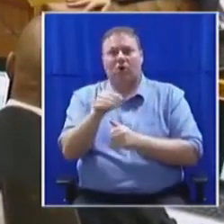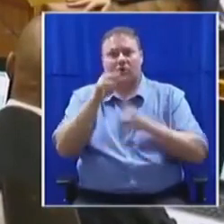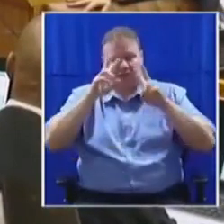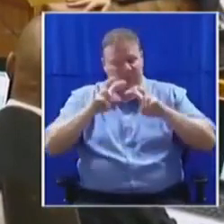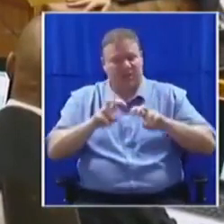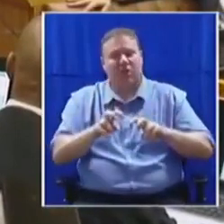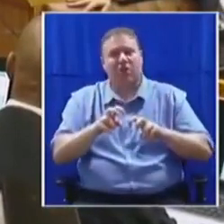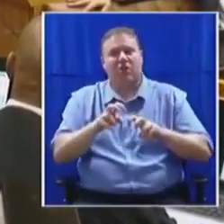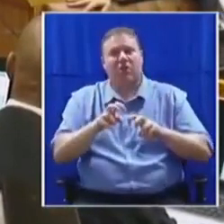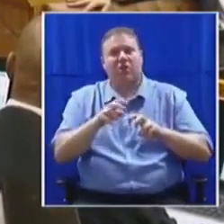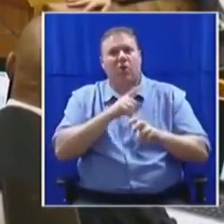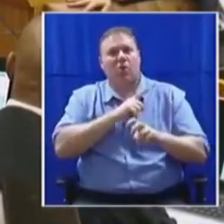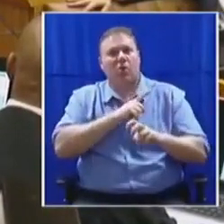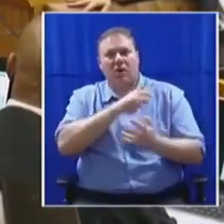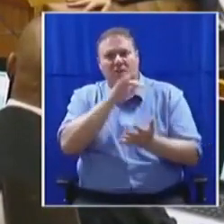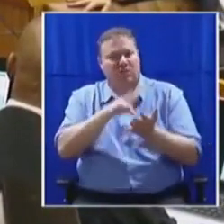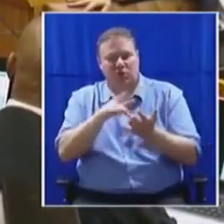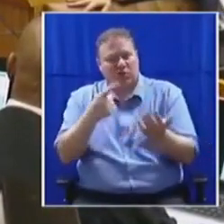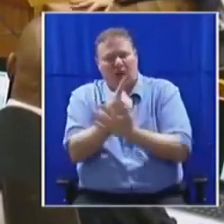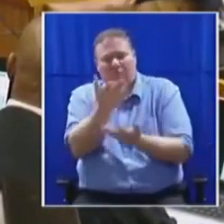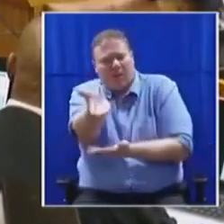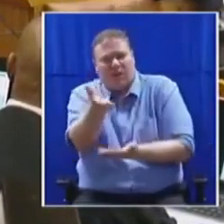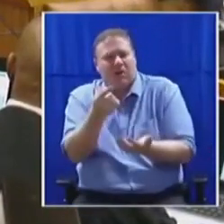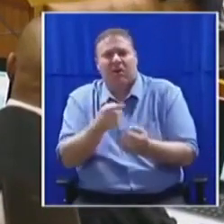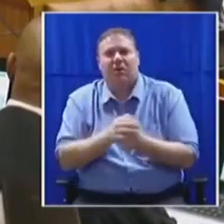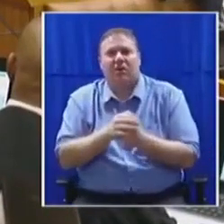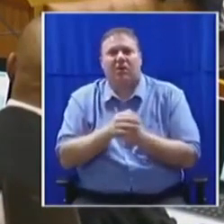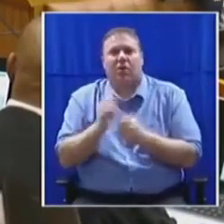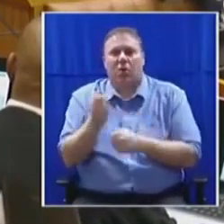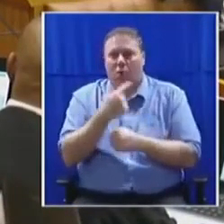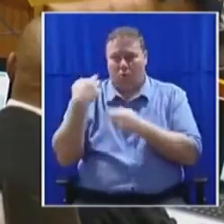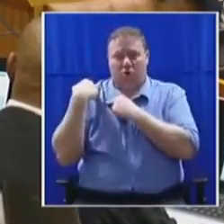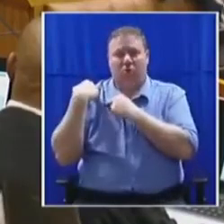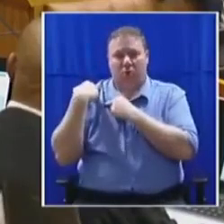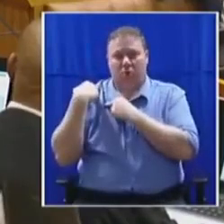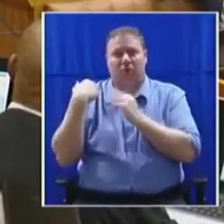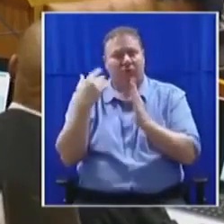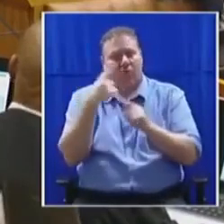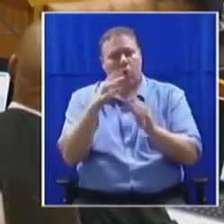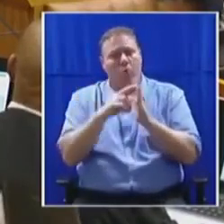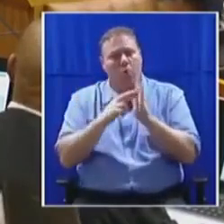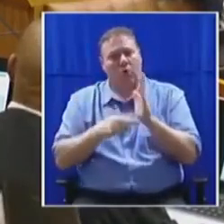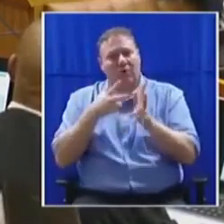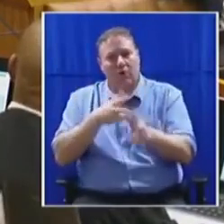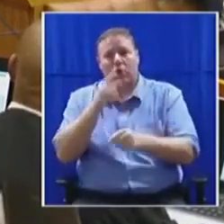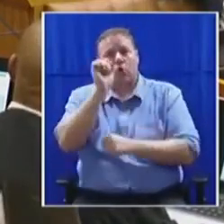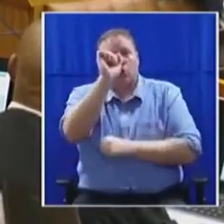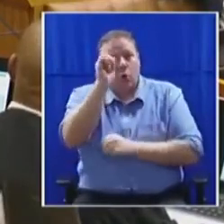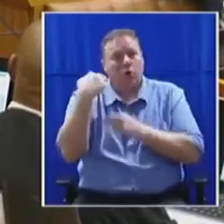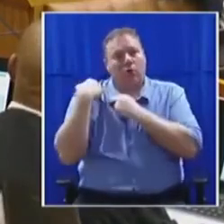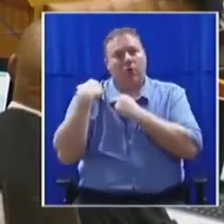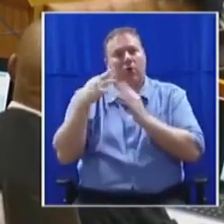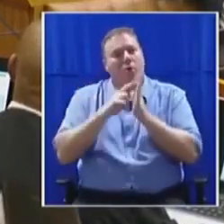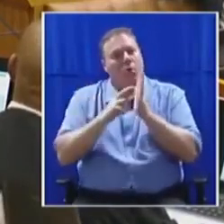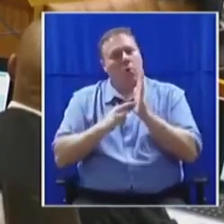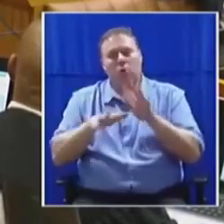into the circumstances that have just happened you say we're all responsible for decorum in the house you're responsible for upholding the rules